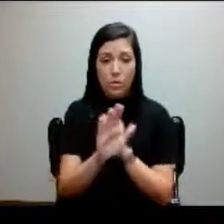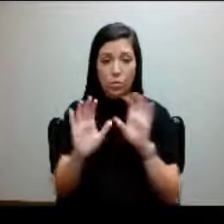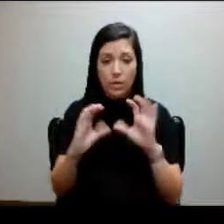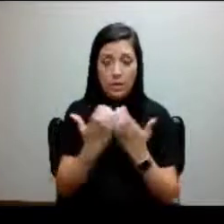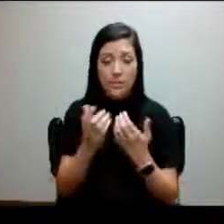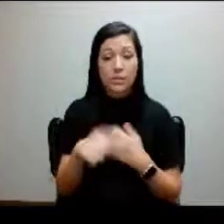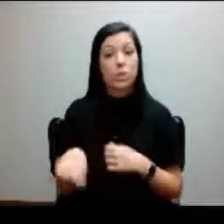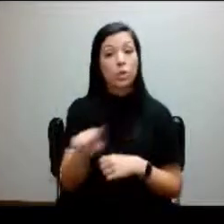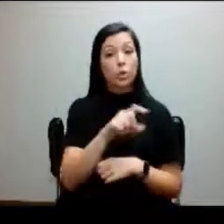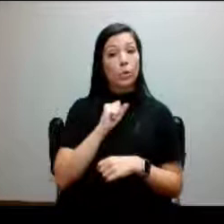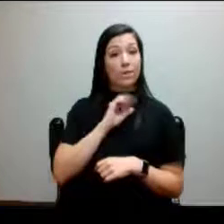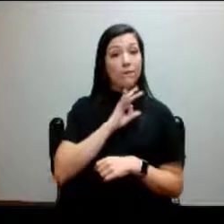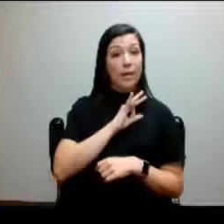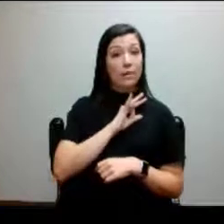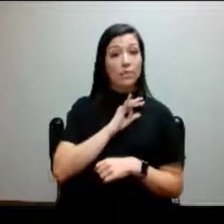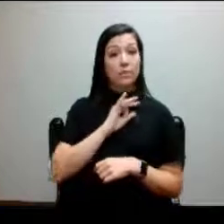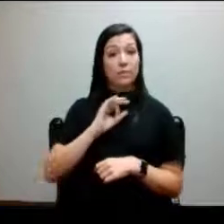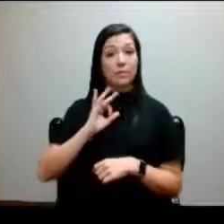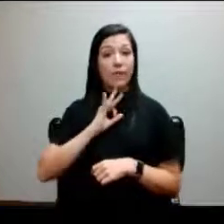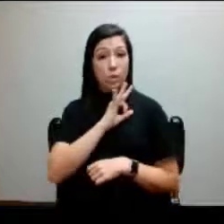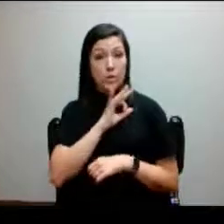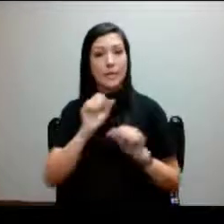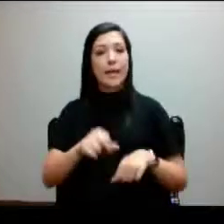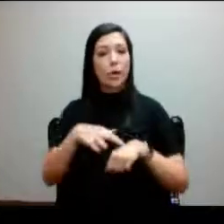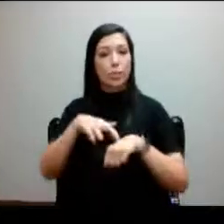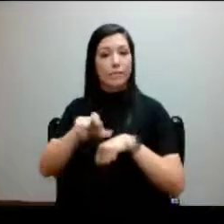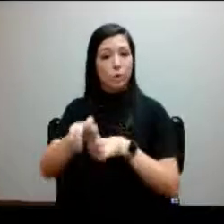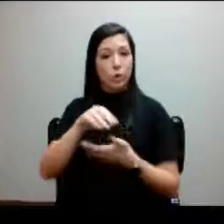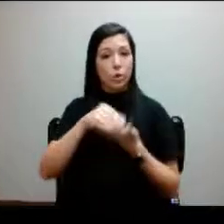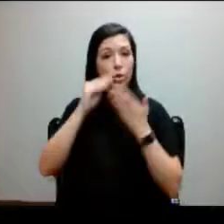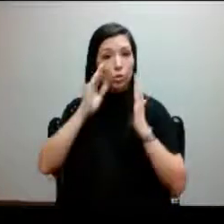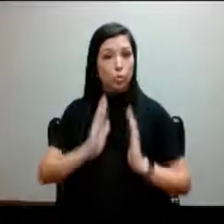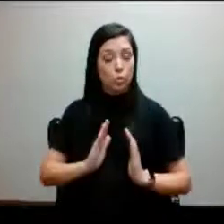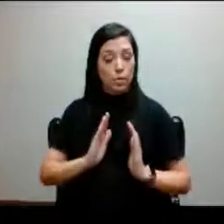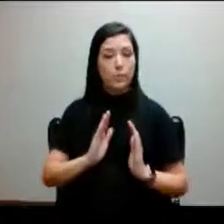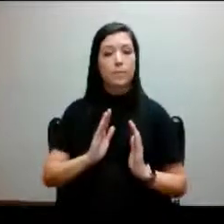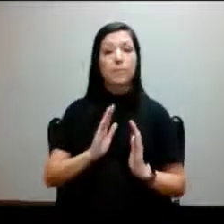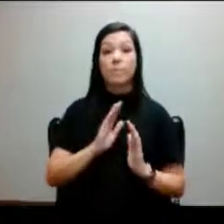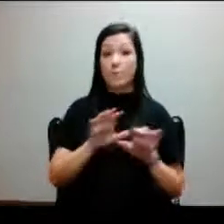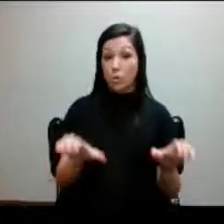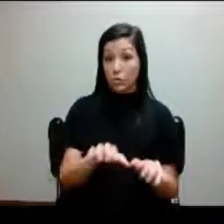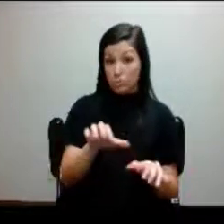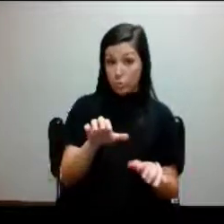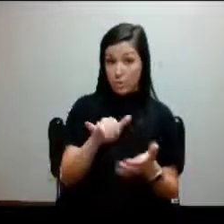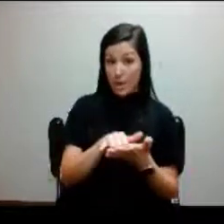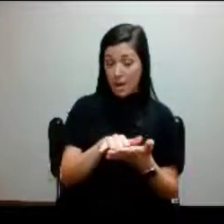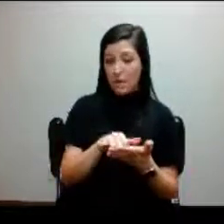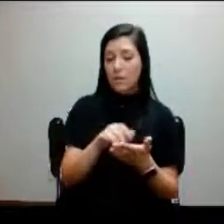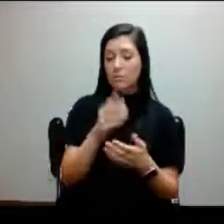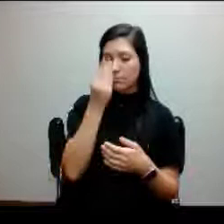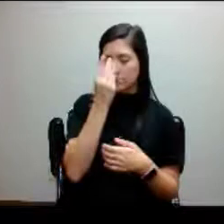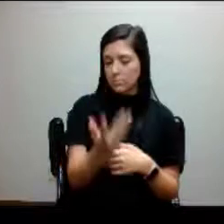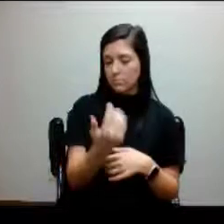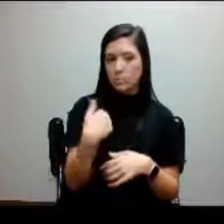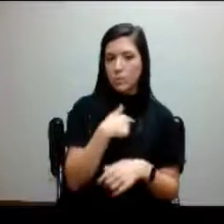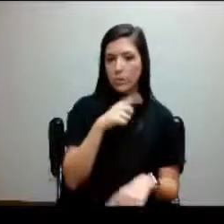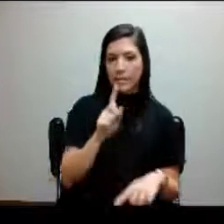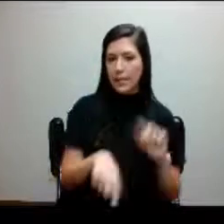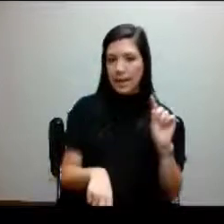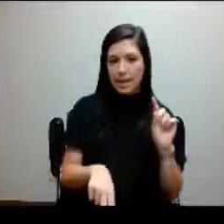faculty member or a staff member can refer a student to SAR and when you do just make just know that we can't